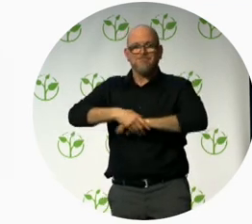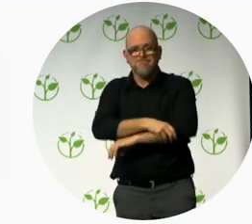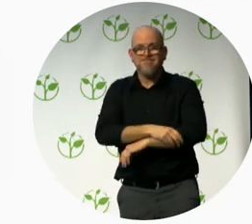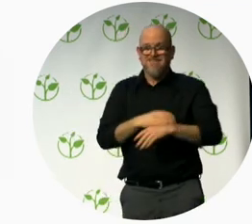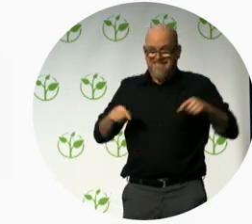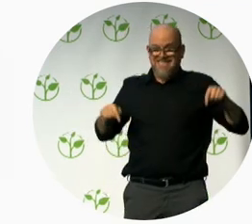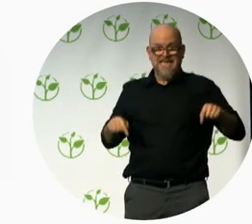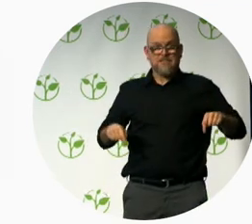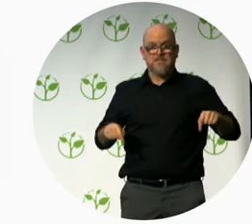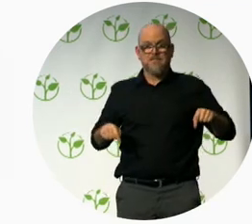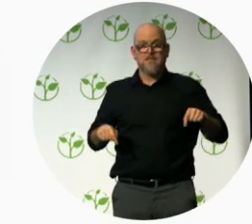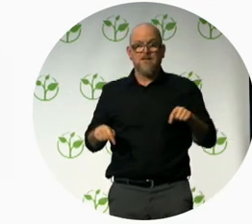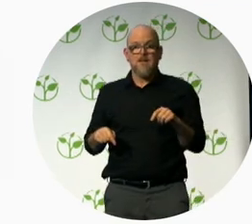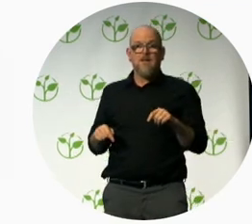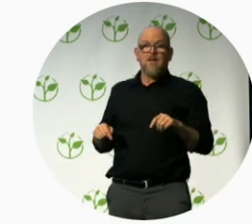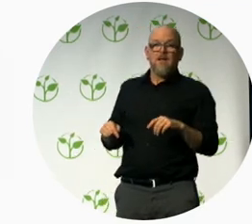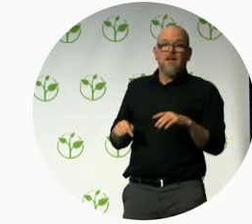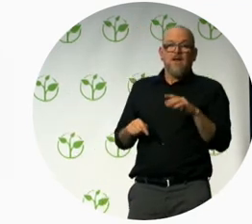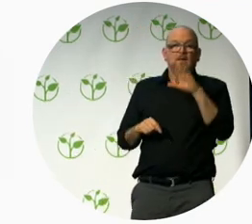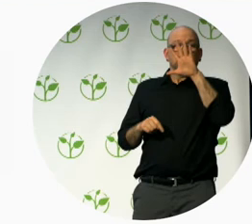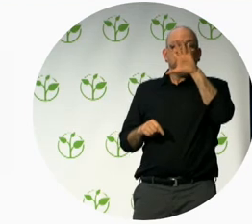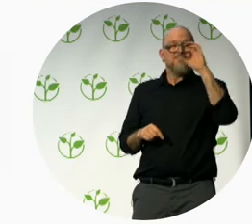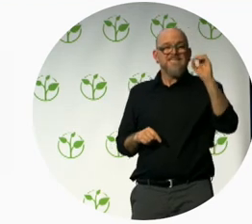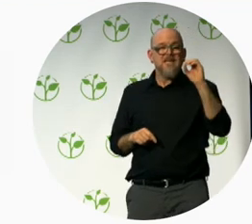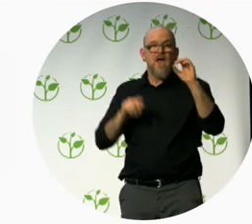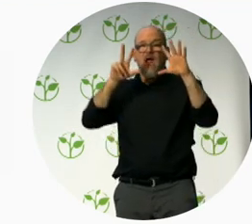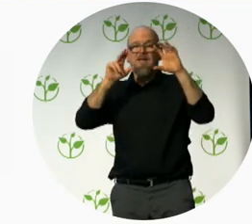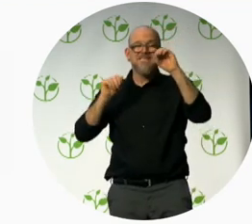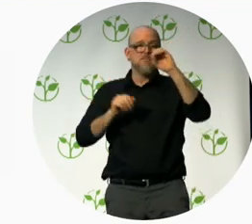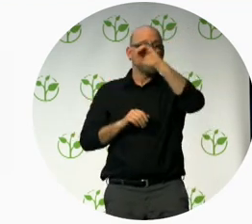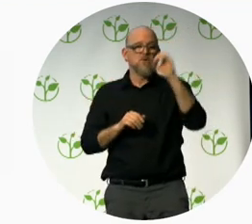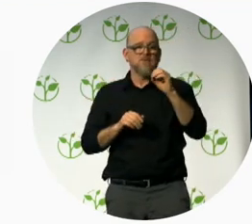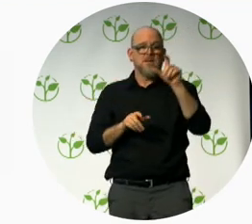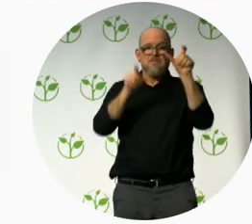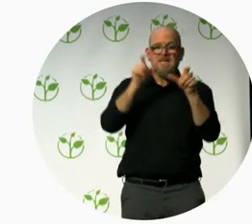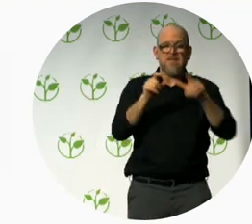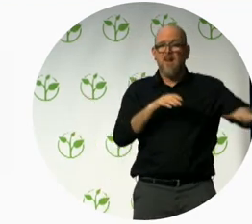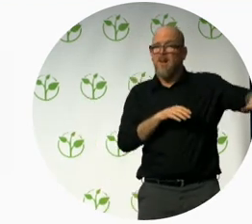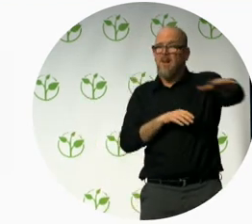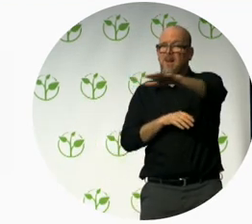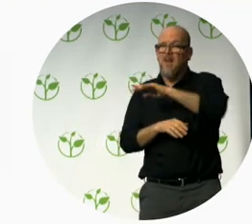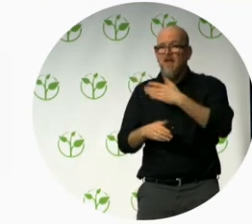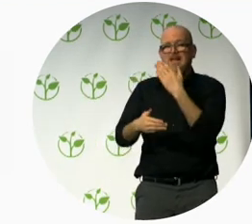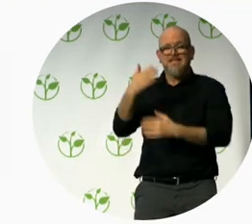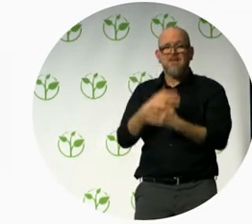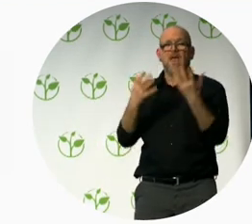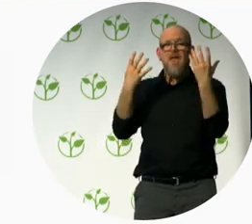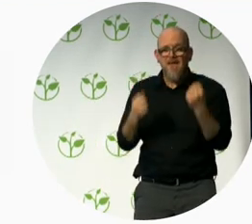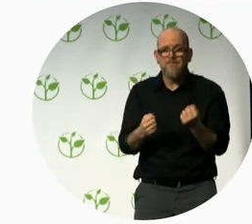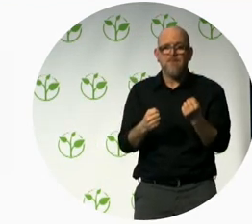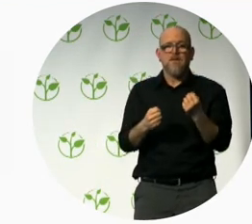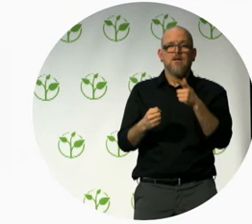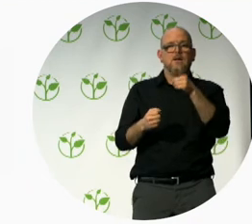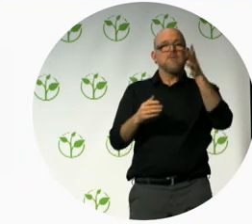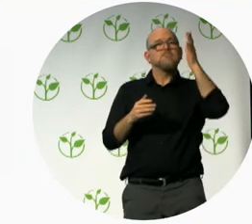percent of the world population, more than a million people with disabilities, can shape the future of the